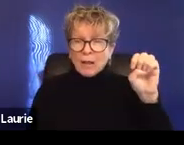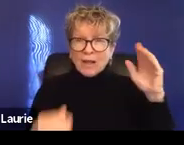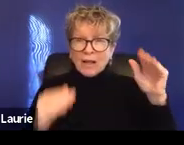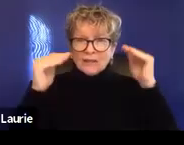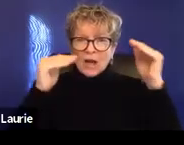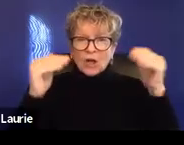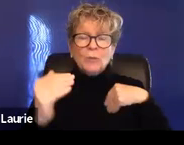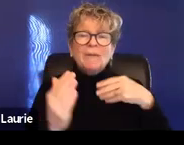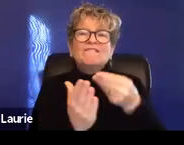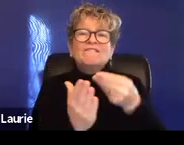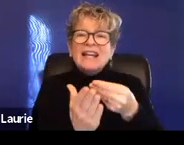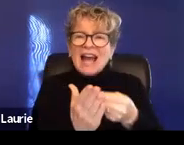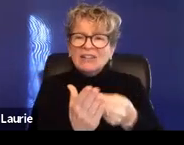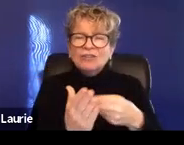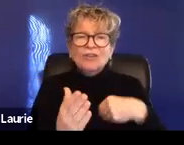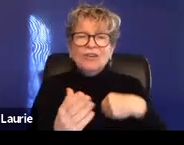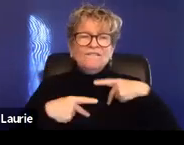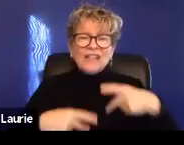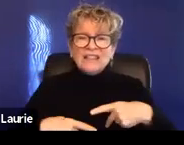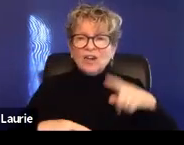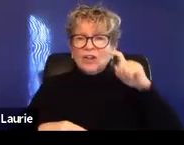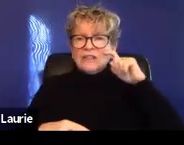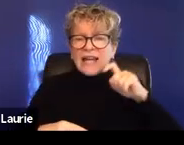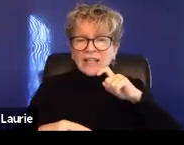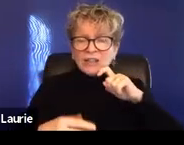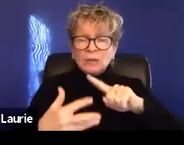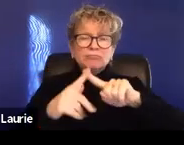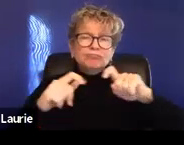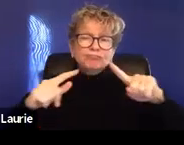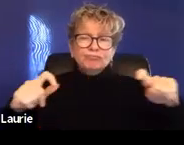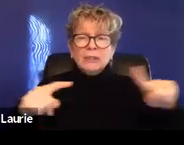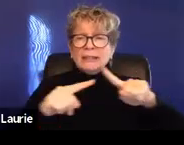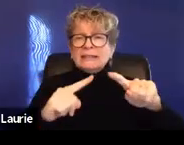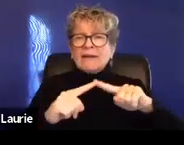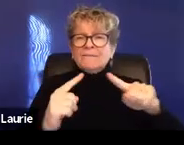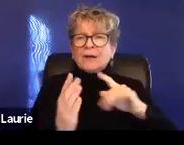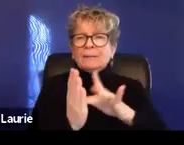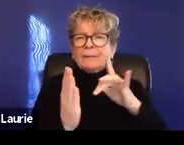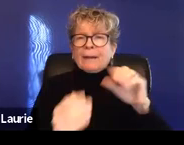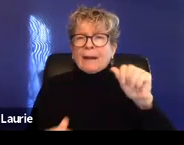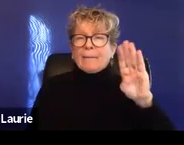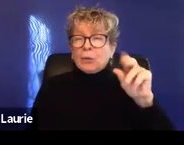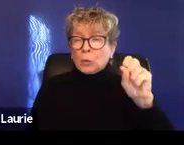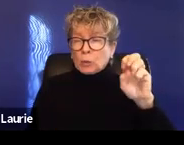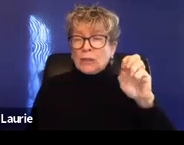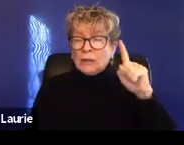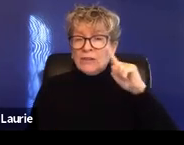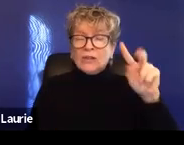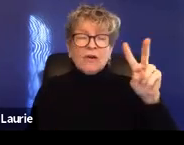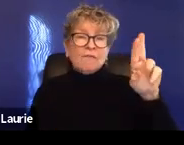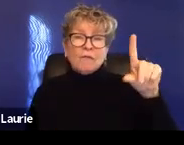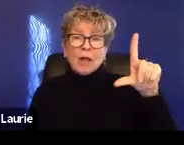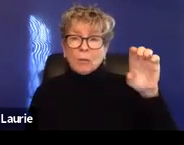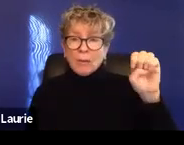financial abuse. So it's not just physical and sexual, but there's other types of abuse that the vulnerable adult protection order covers